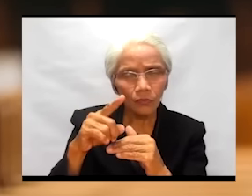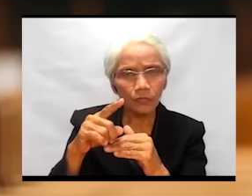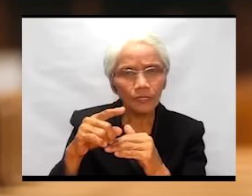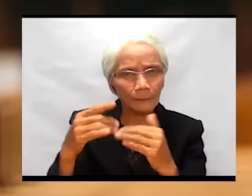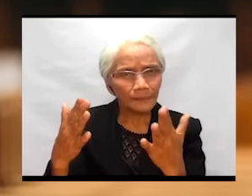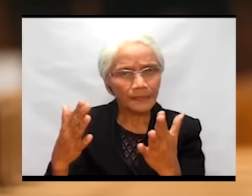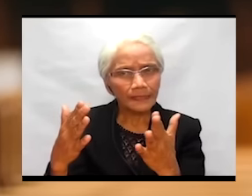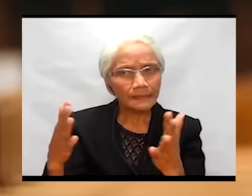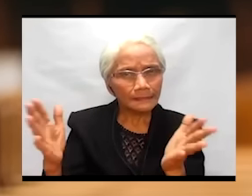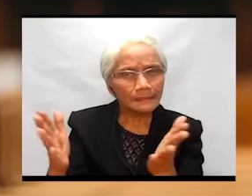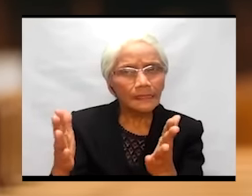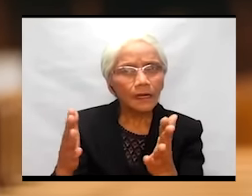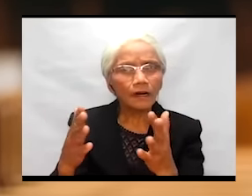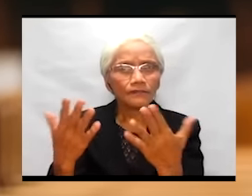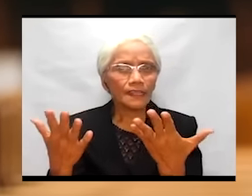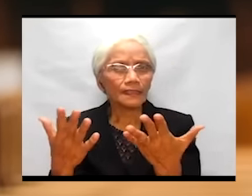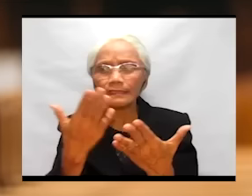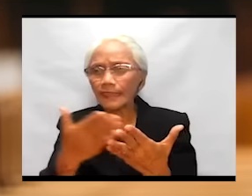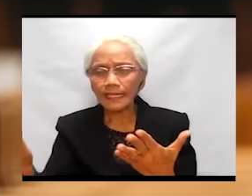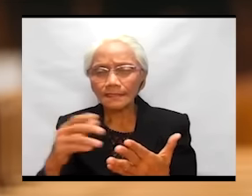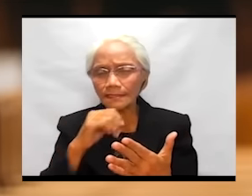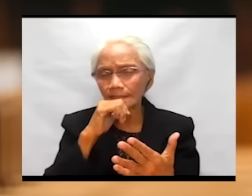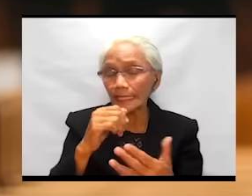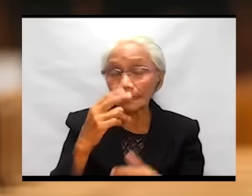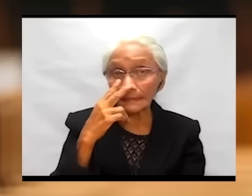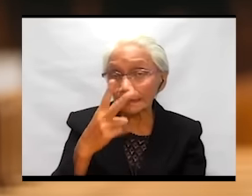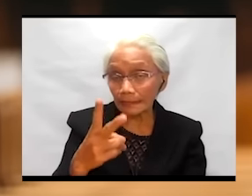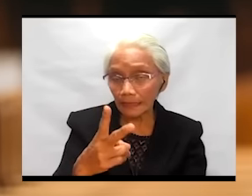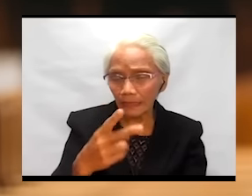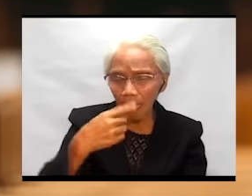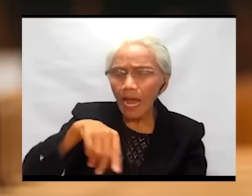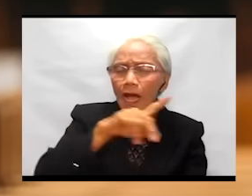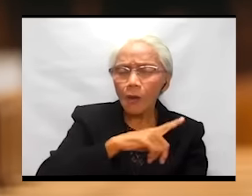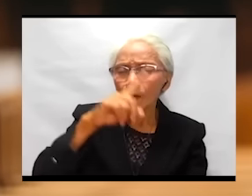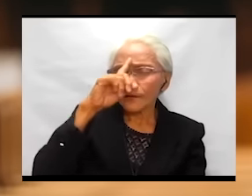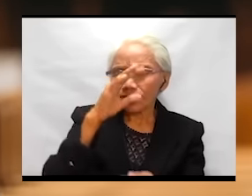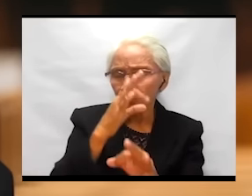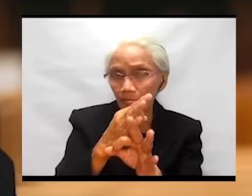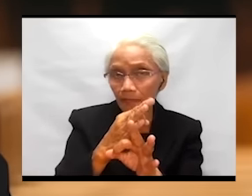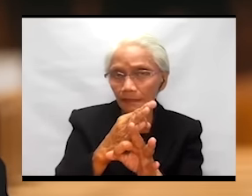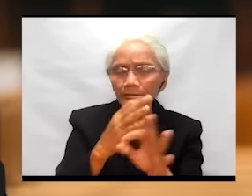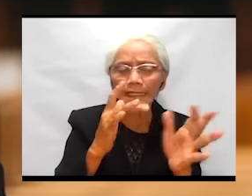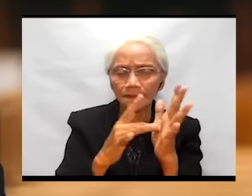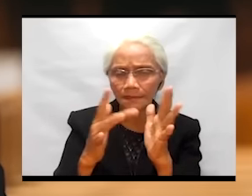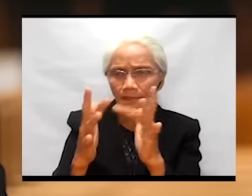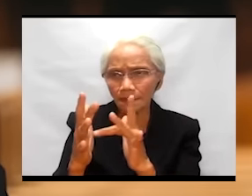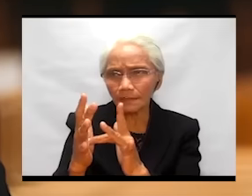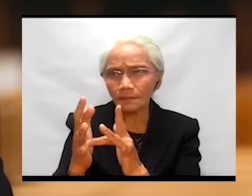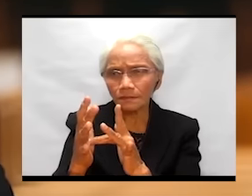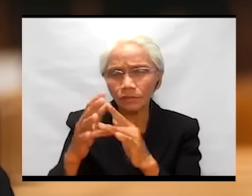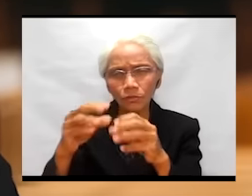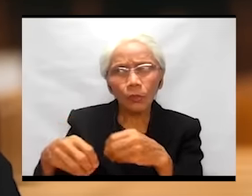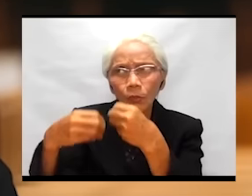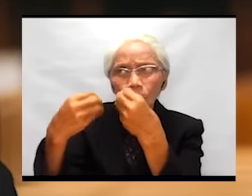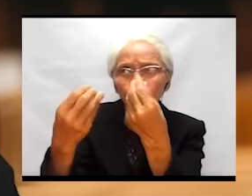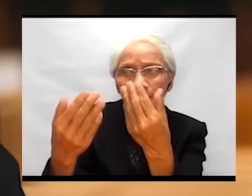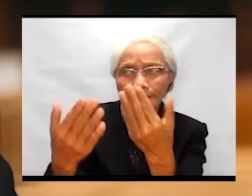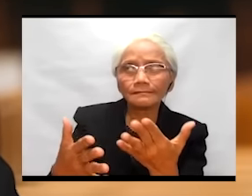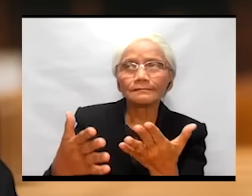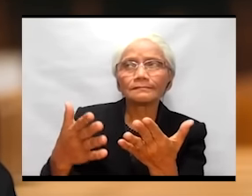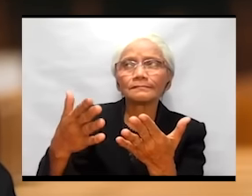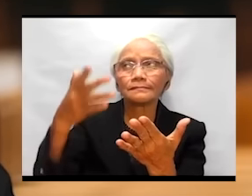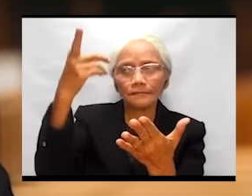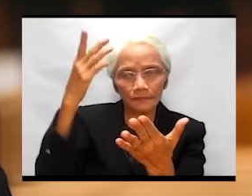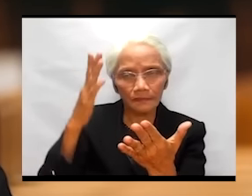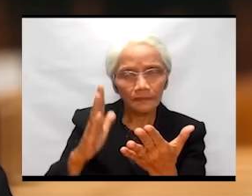of things not seen. Our faith in Jesus, who rendered to God